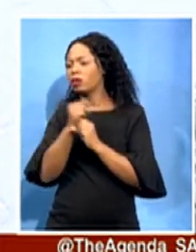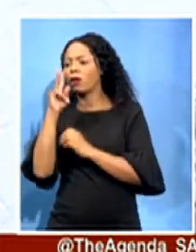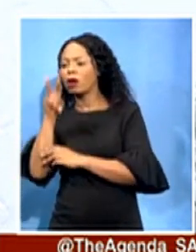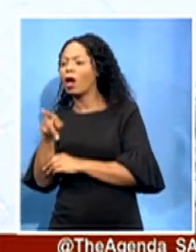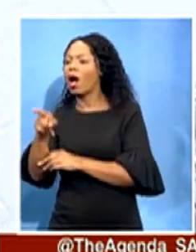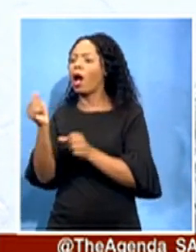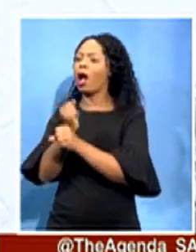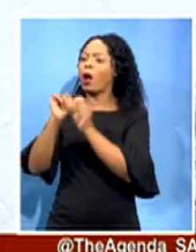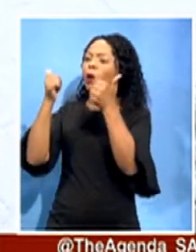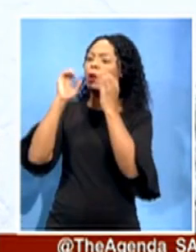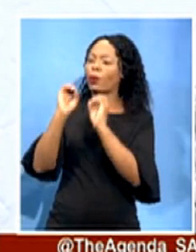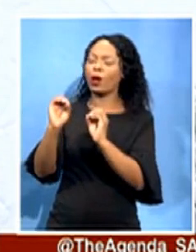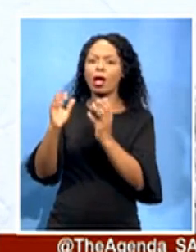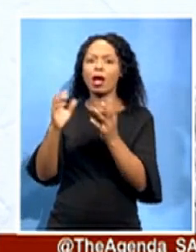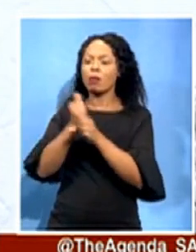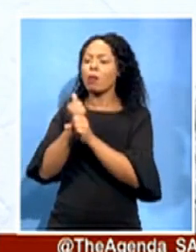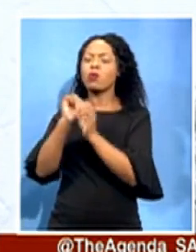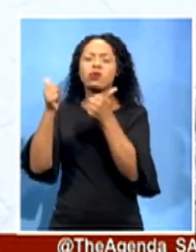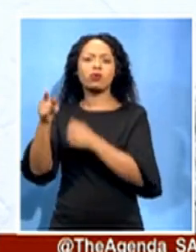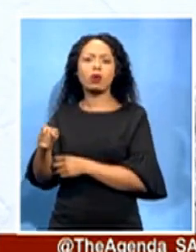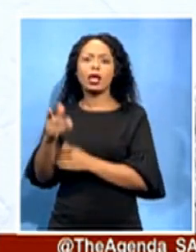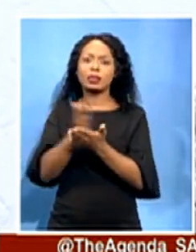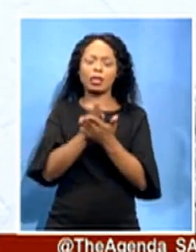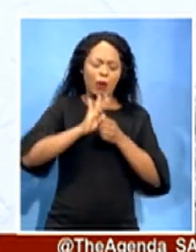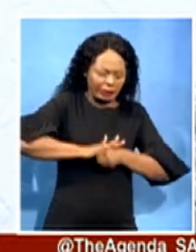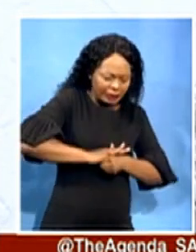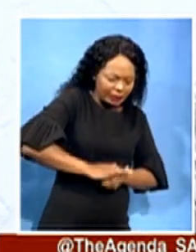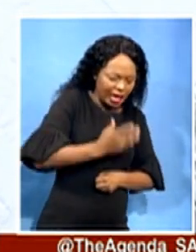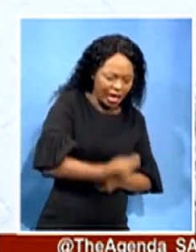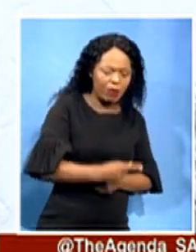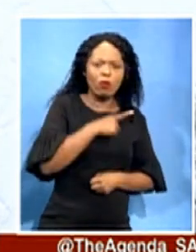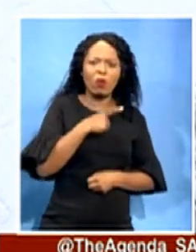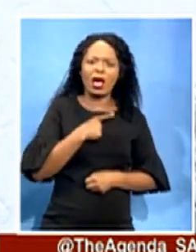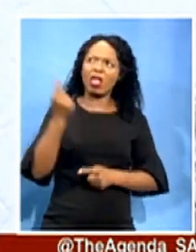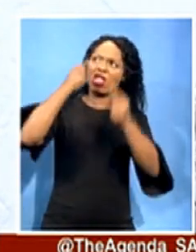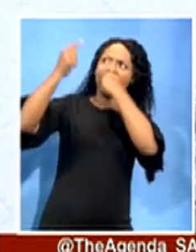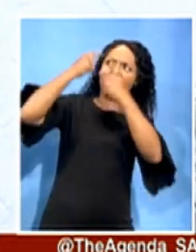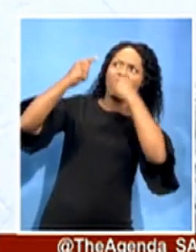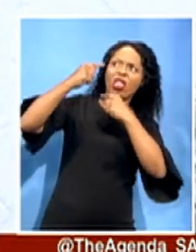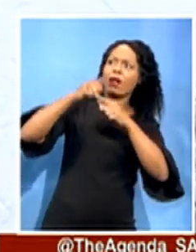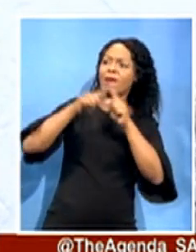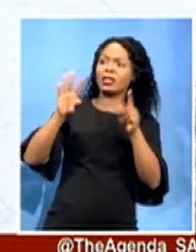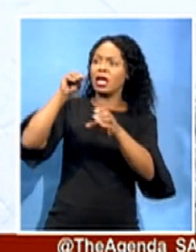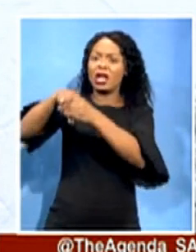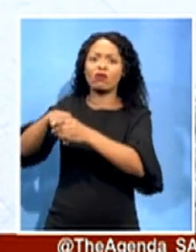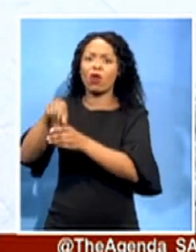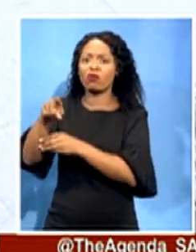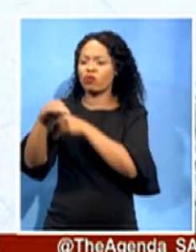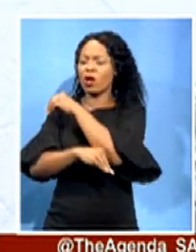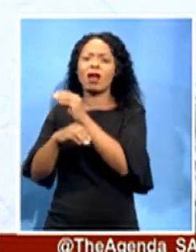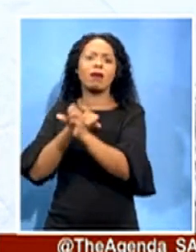strain for the alleged wrong they never committed. The strain has also been suffered by their families